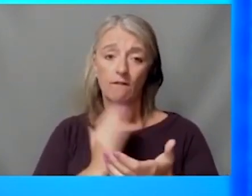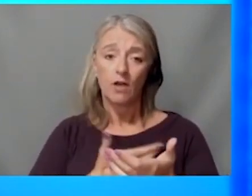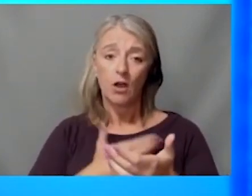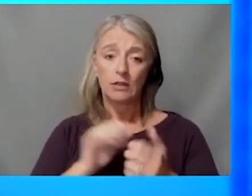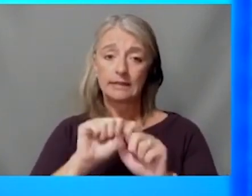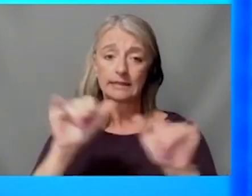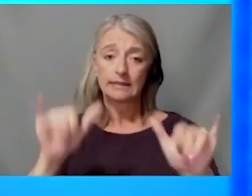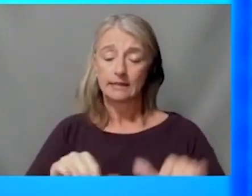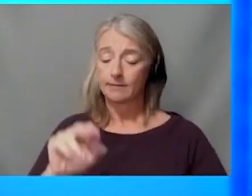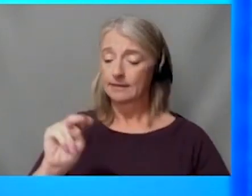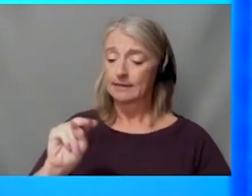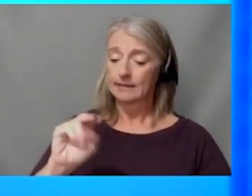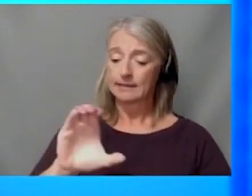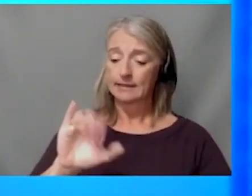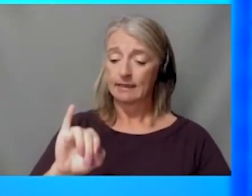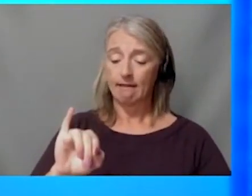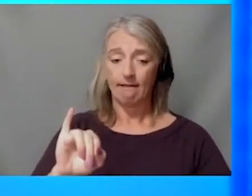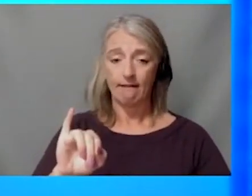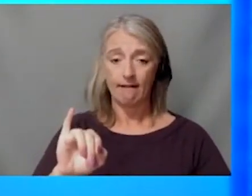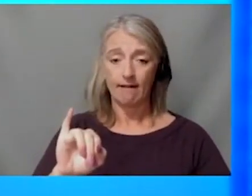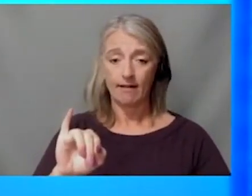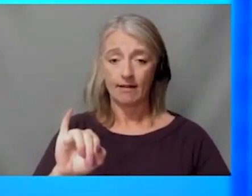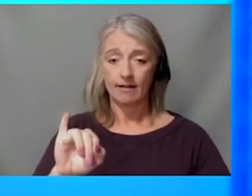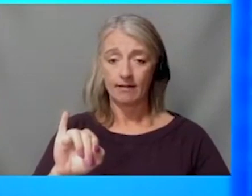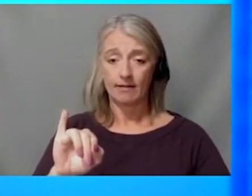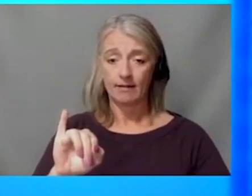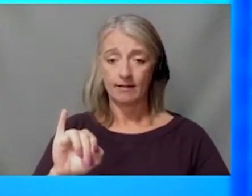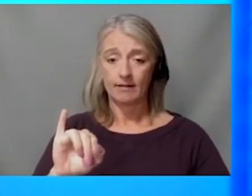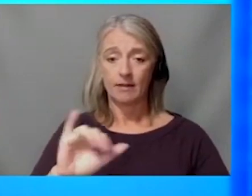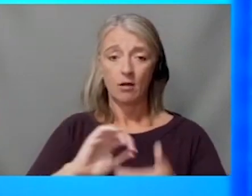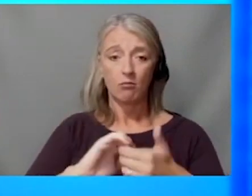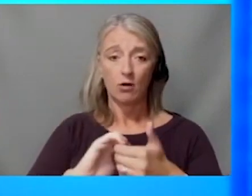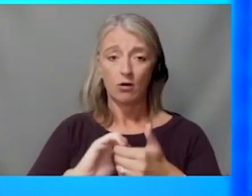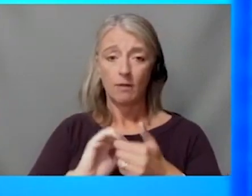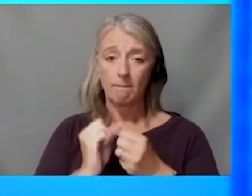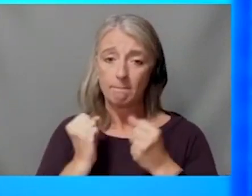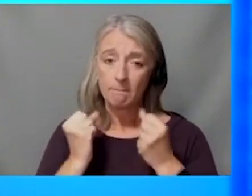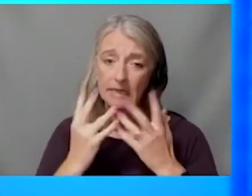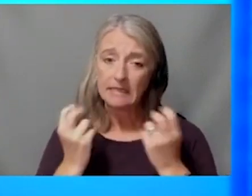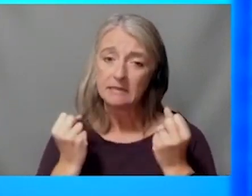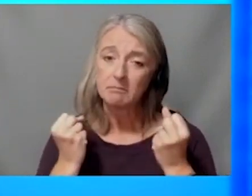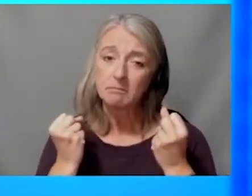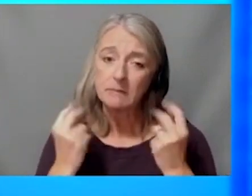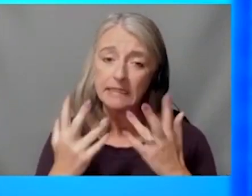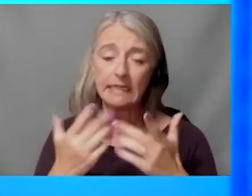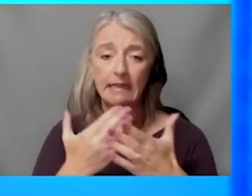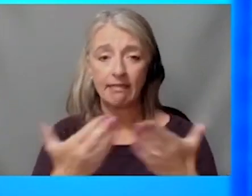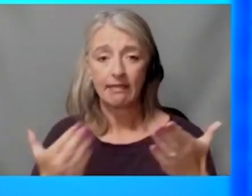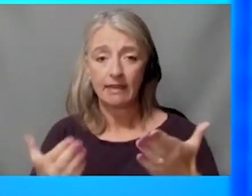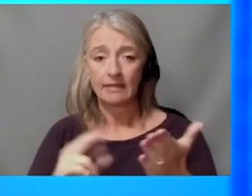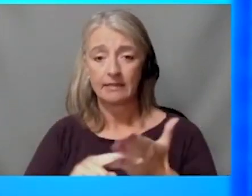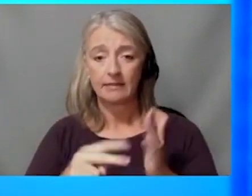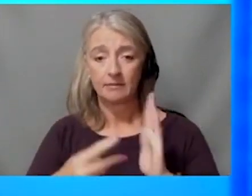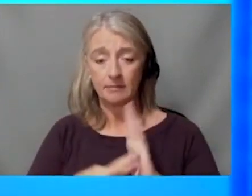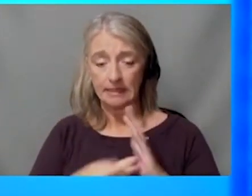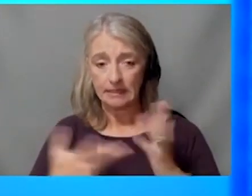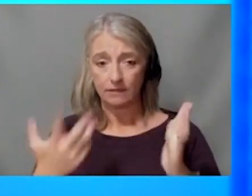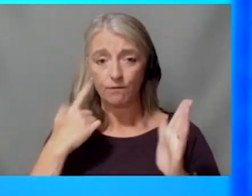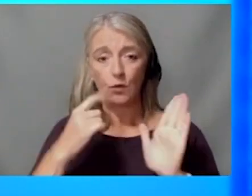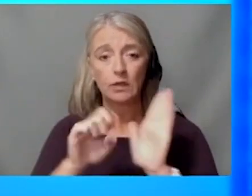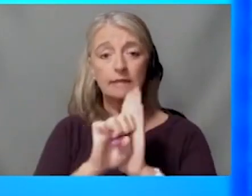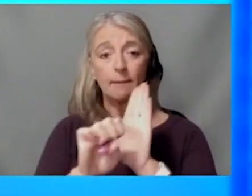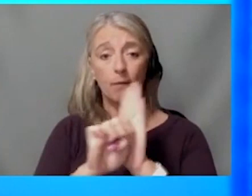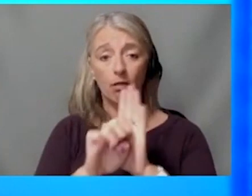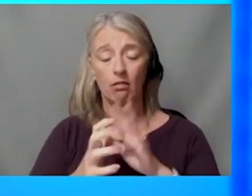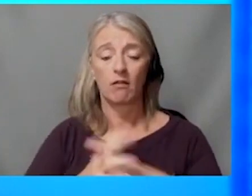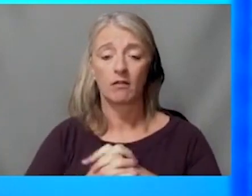comprehensive designation in our partnership means multiple things for patients in Topeka, St. Francis. For example, the patients